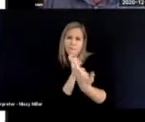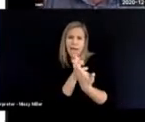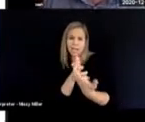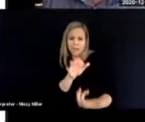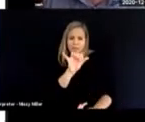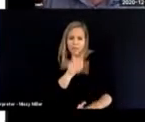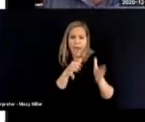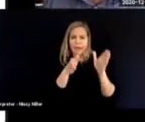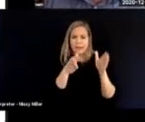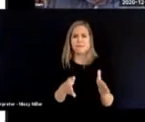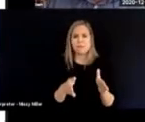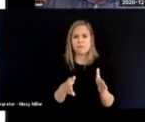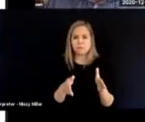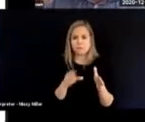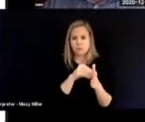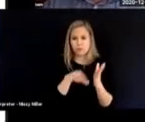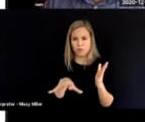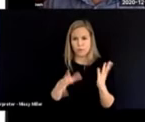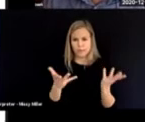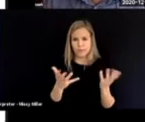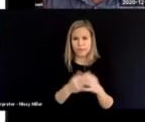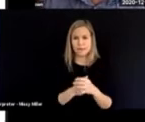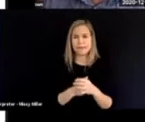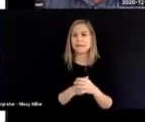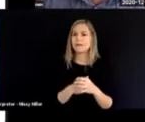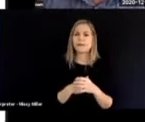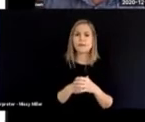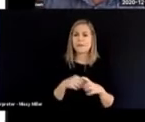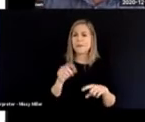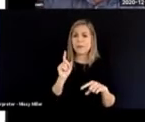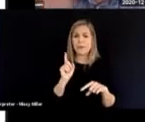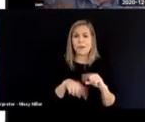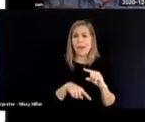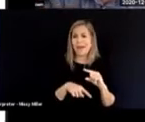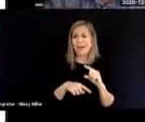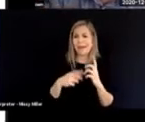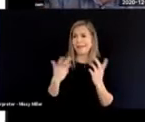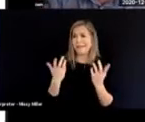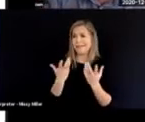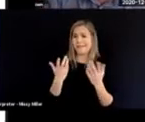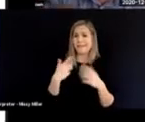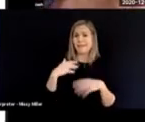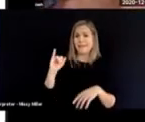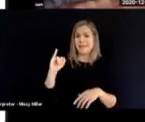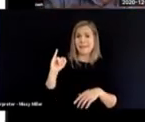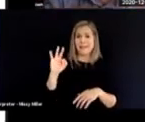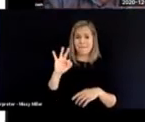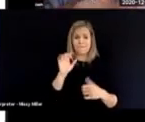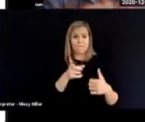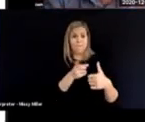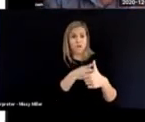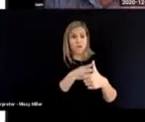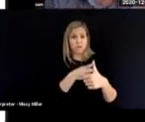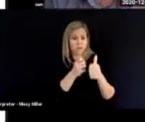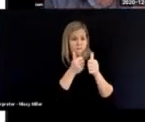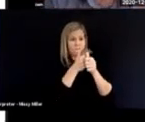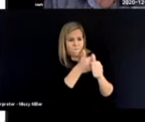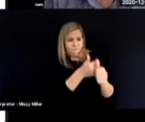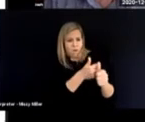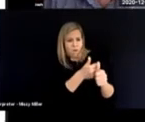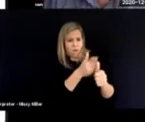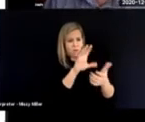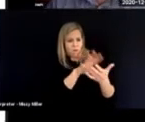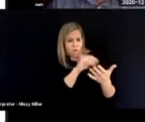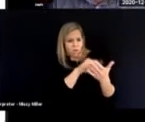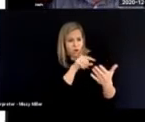that individual student. And you can't do that if you haven't first followed the child and learned who they